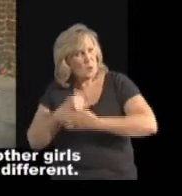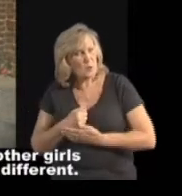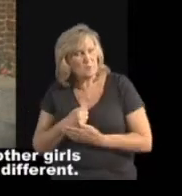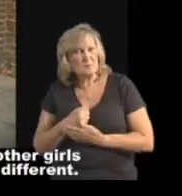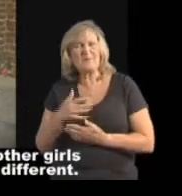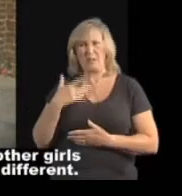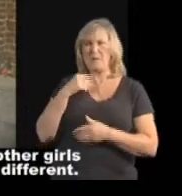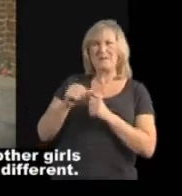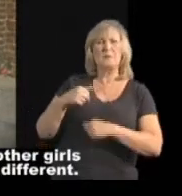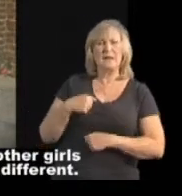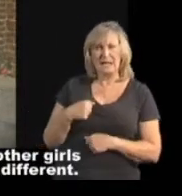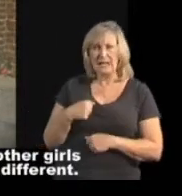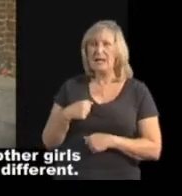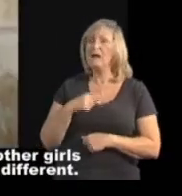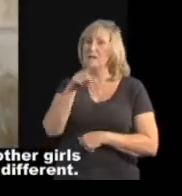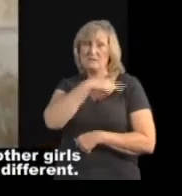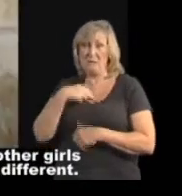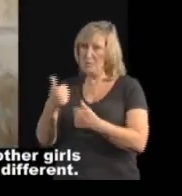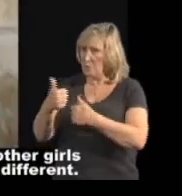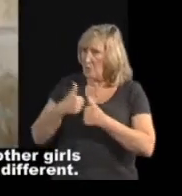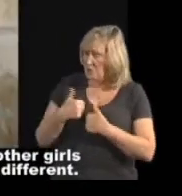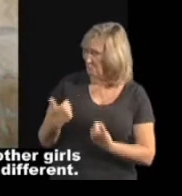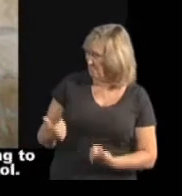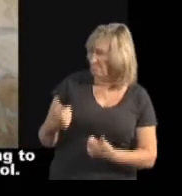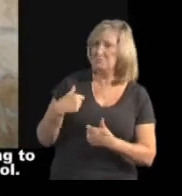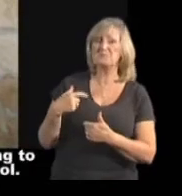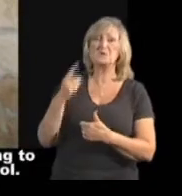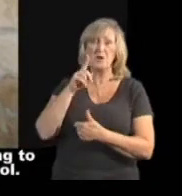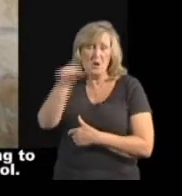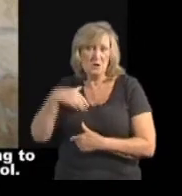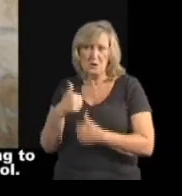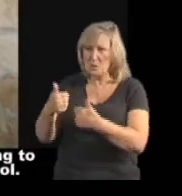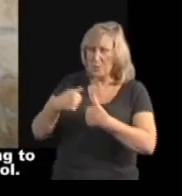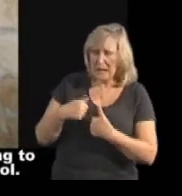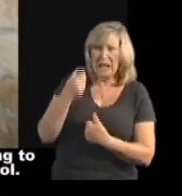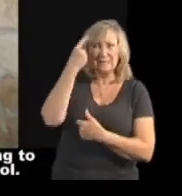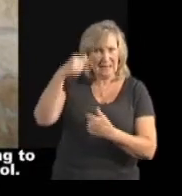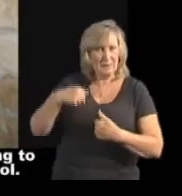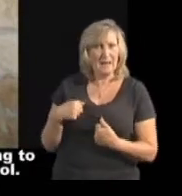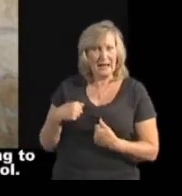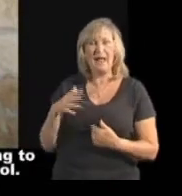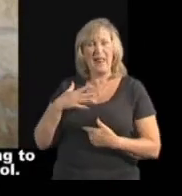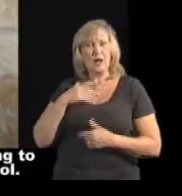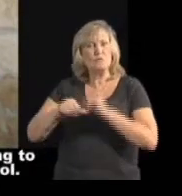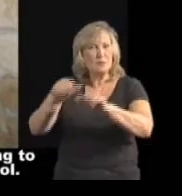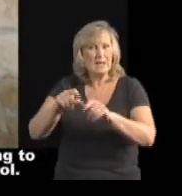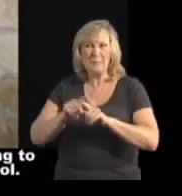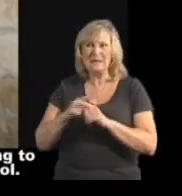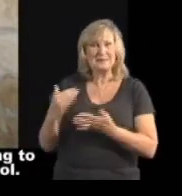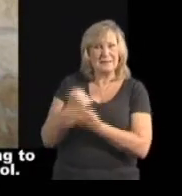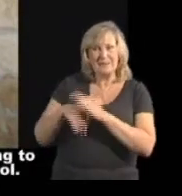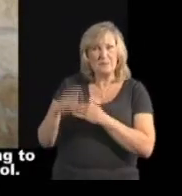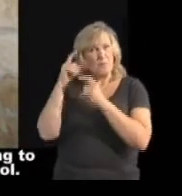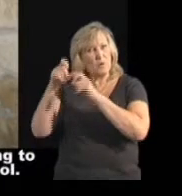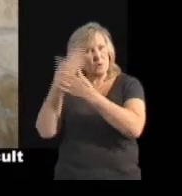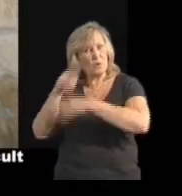were good to me and the other girls were very understanding that I was different. I liked the routine and safety of going to boarding school and then